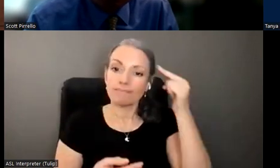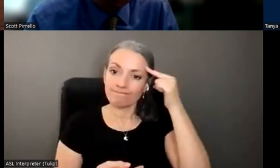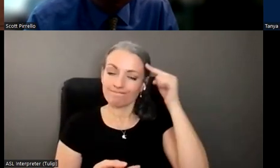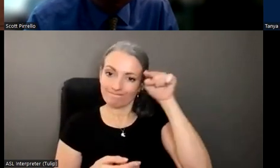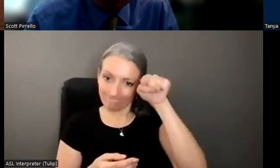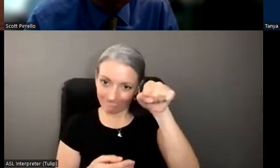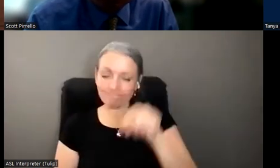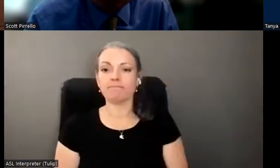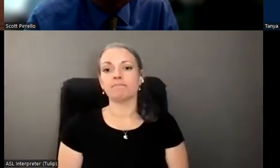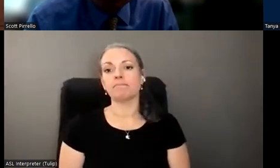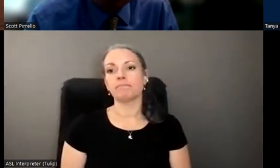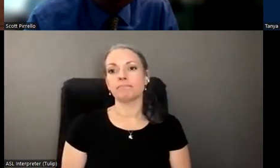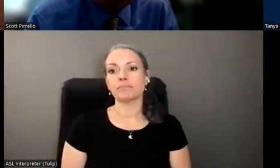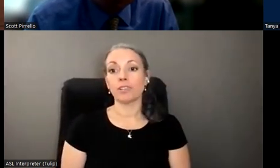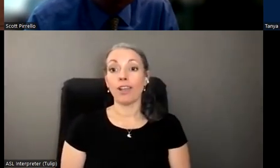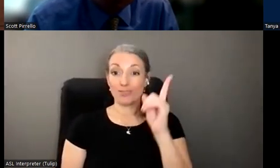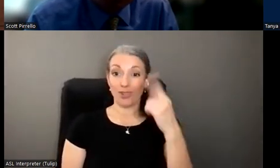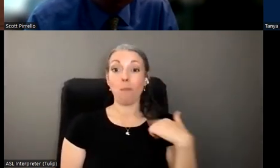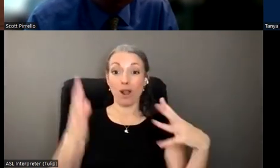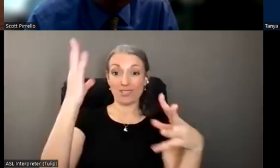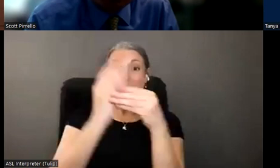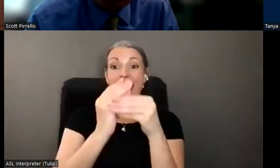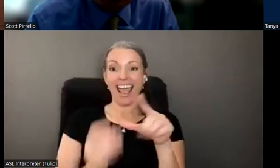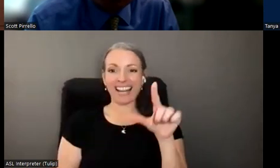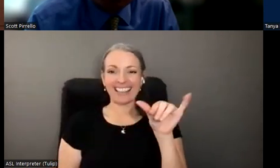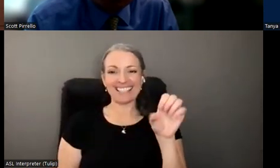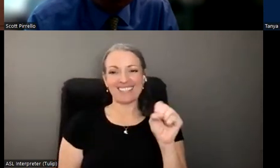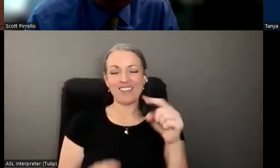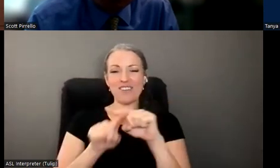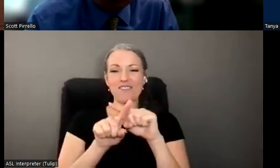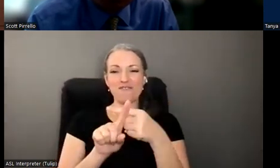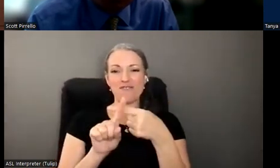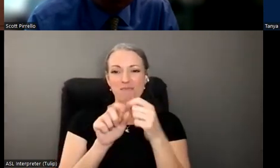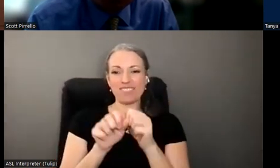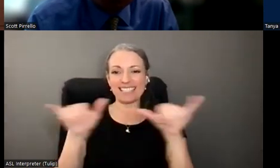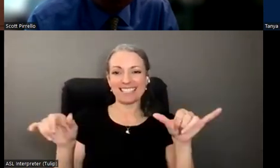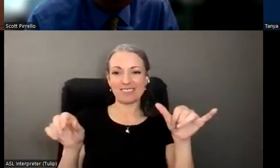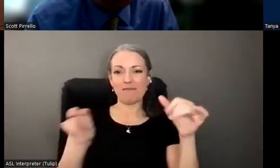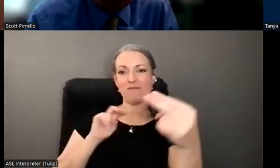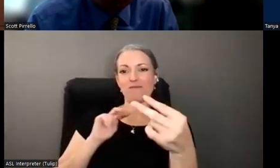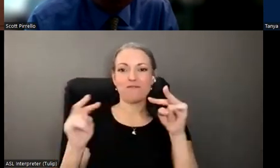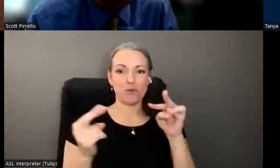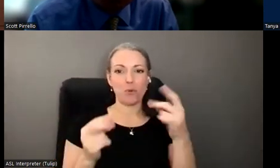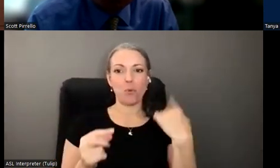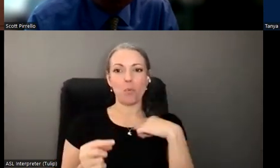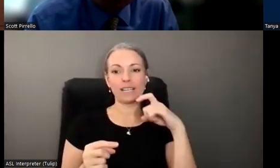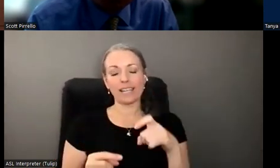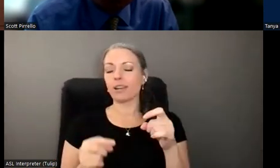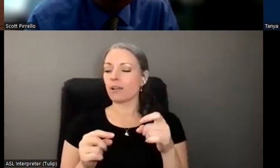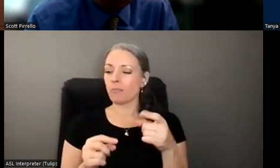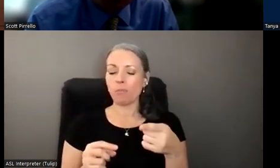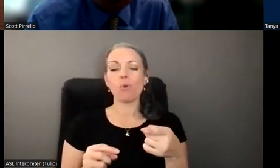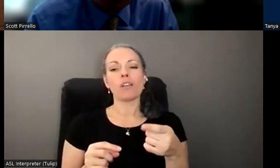And I would just jump in once again, from the systems perspective, um, you know, we need more accountability with powers of